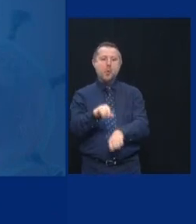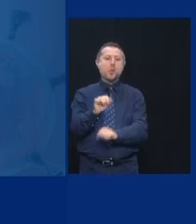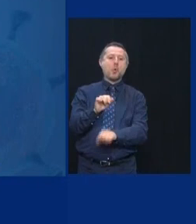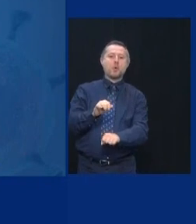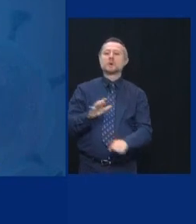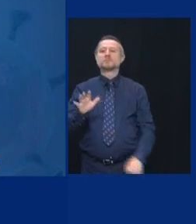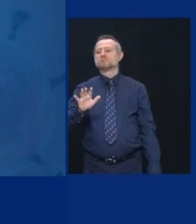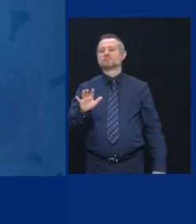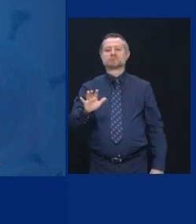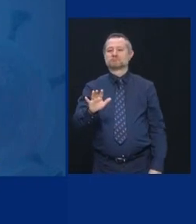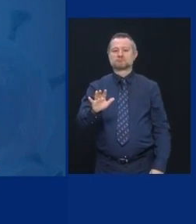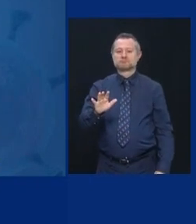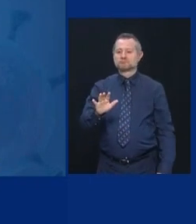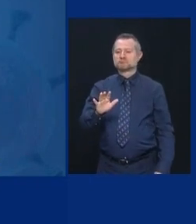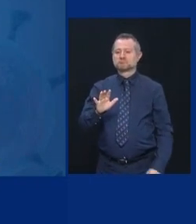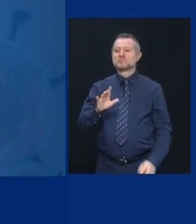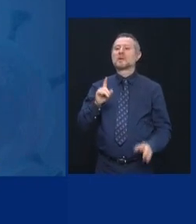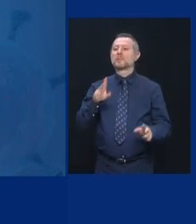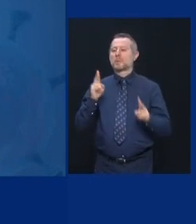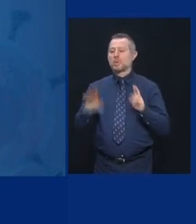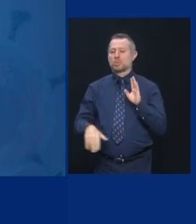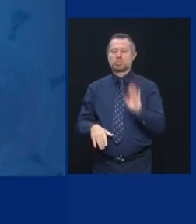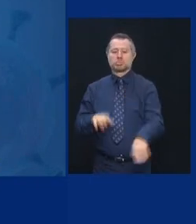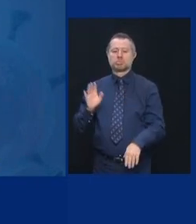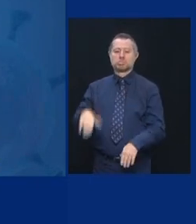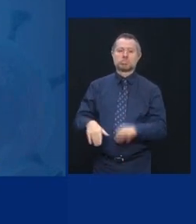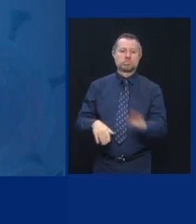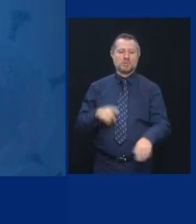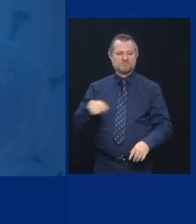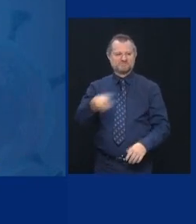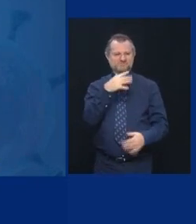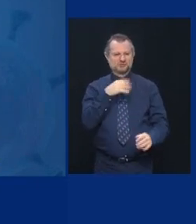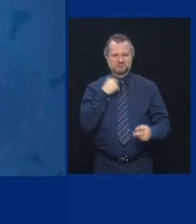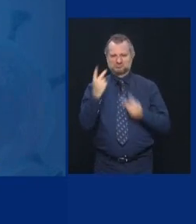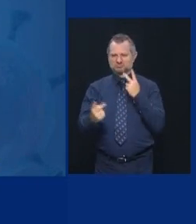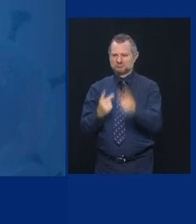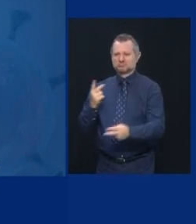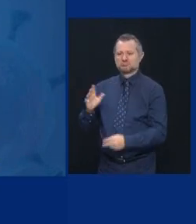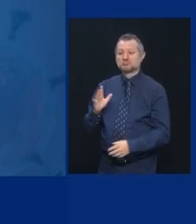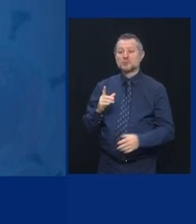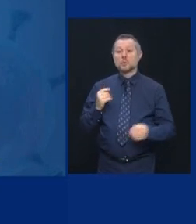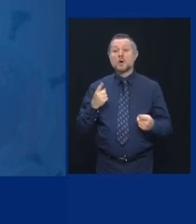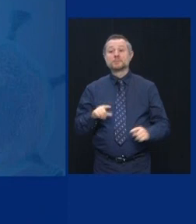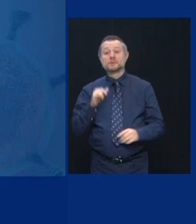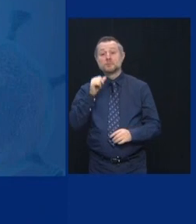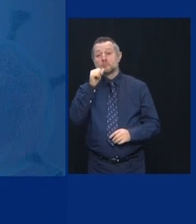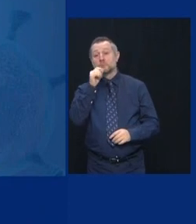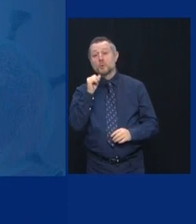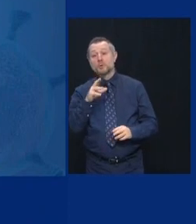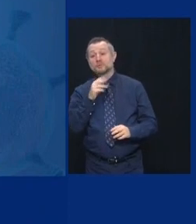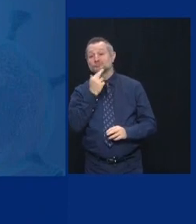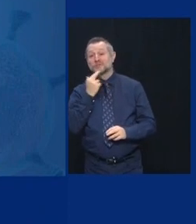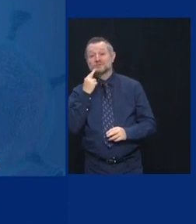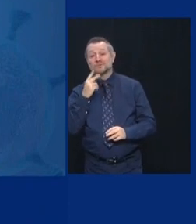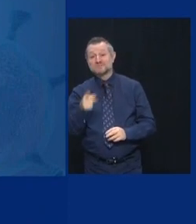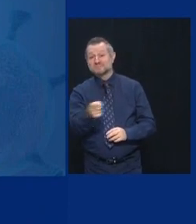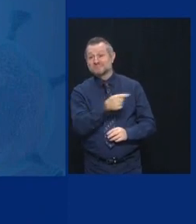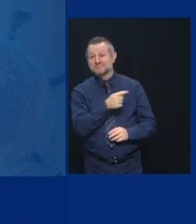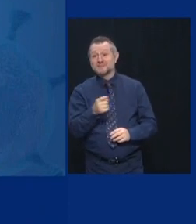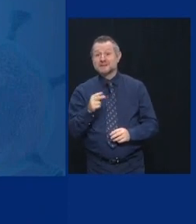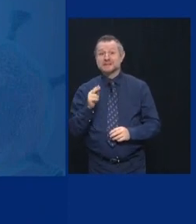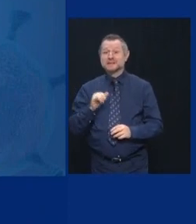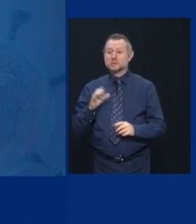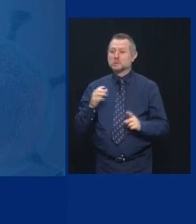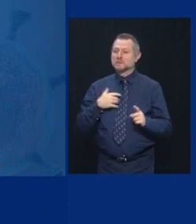And we have lived through this repeatedly. This was bars and restaurants. How many times did I come